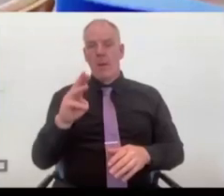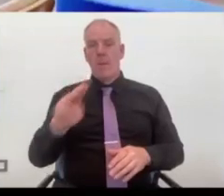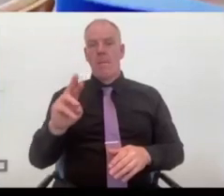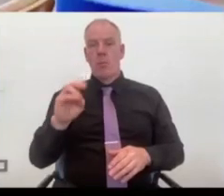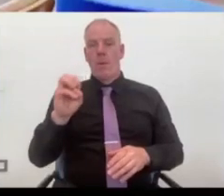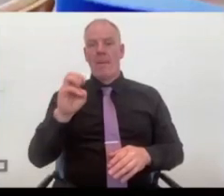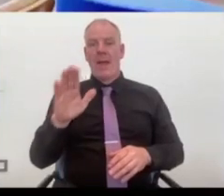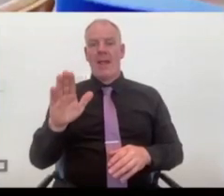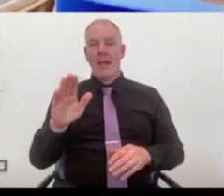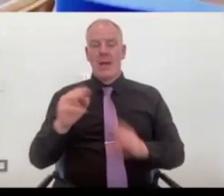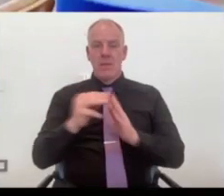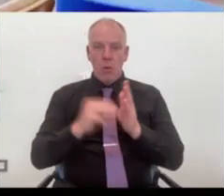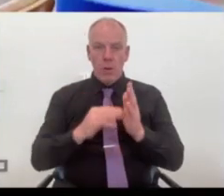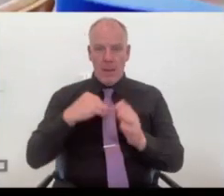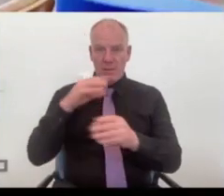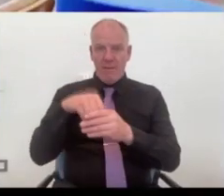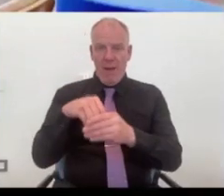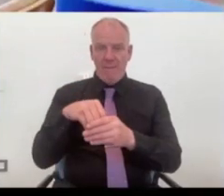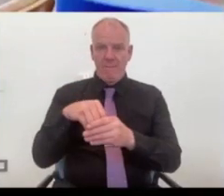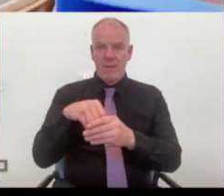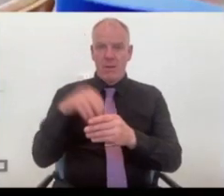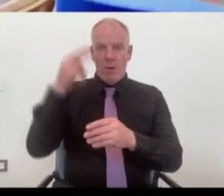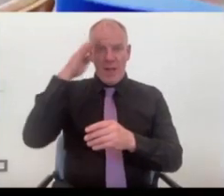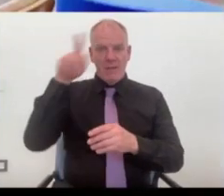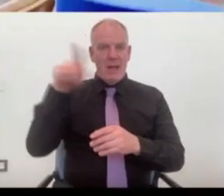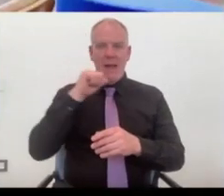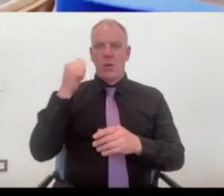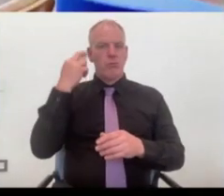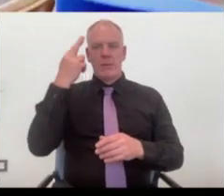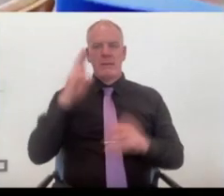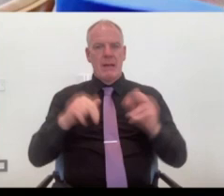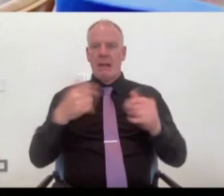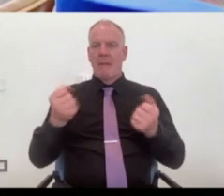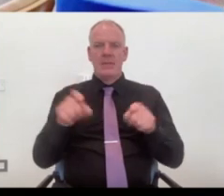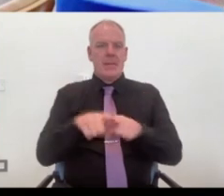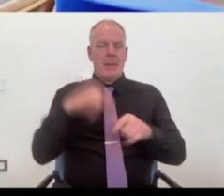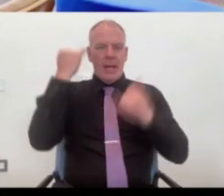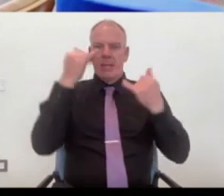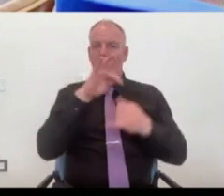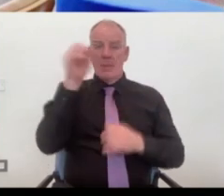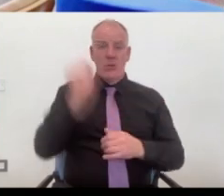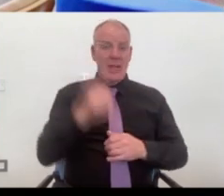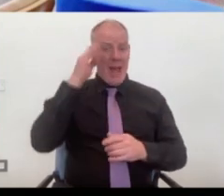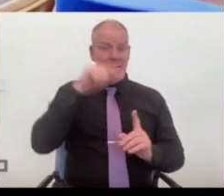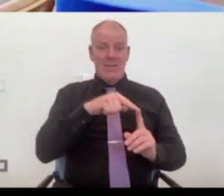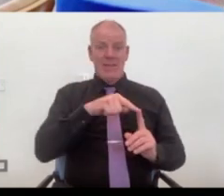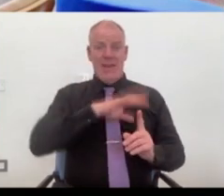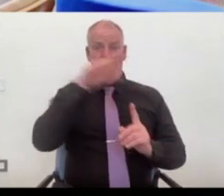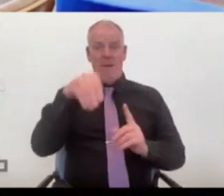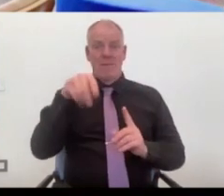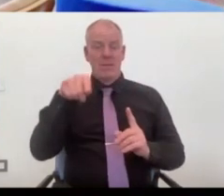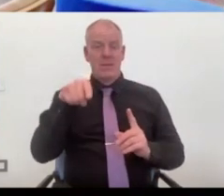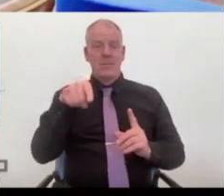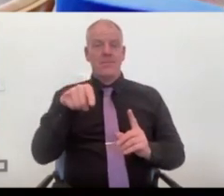in, you know, there's no reason that there couldn't have been companies maybe from the south. So the